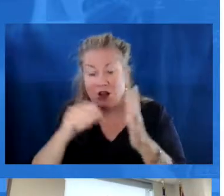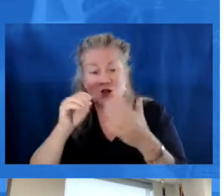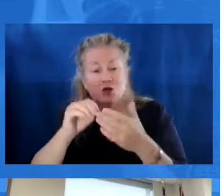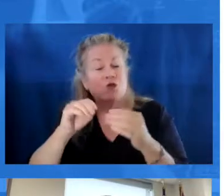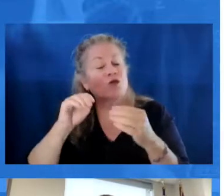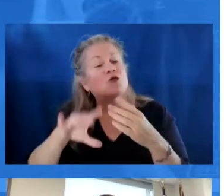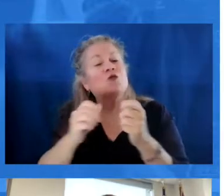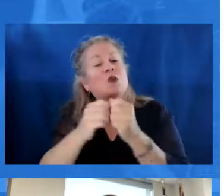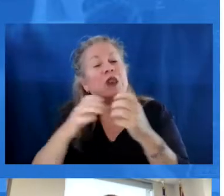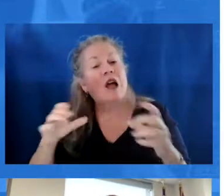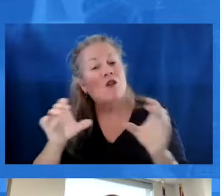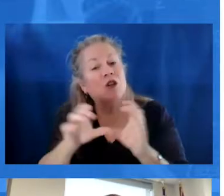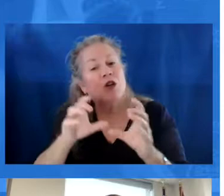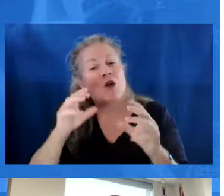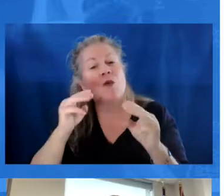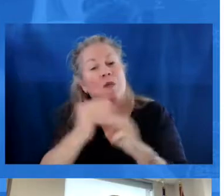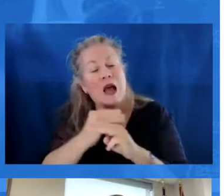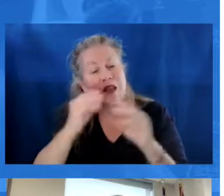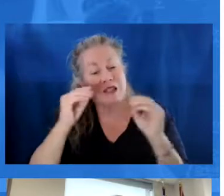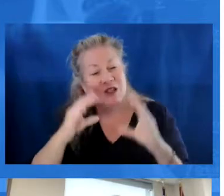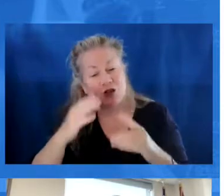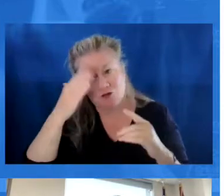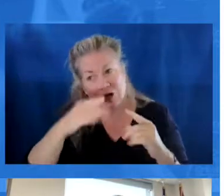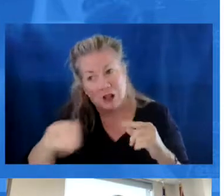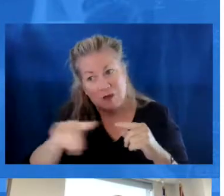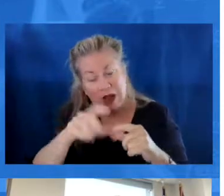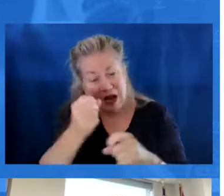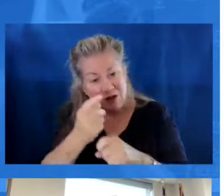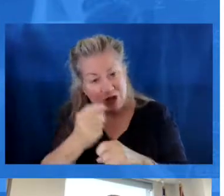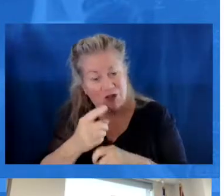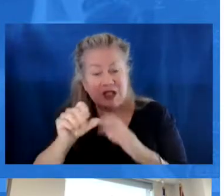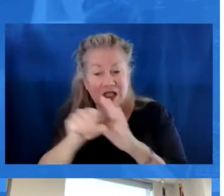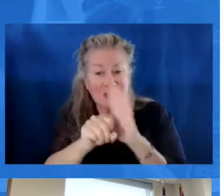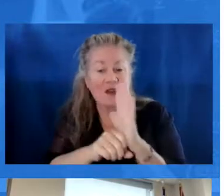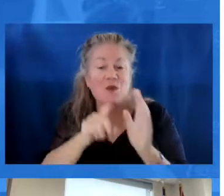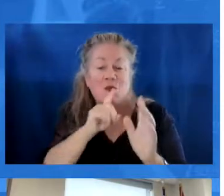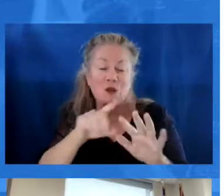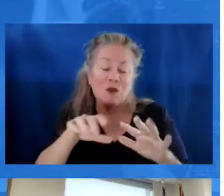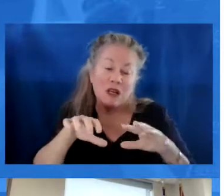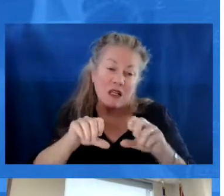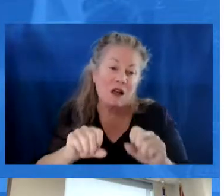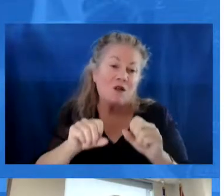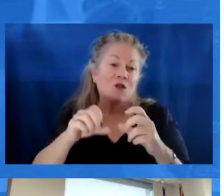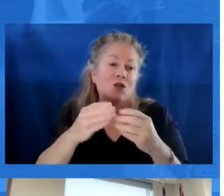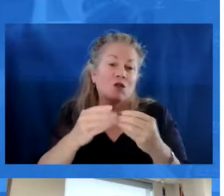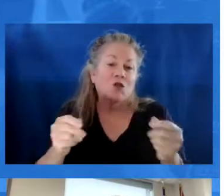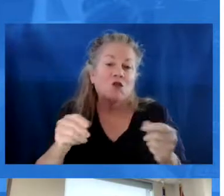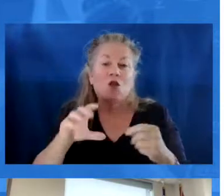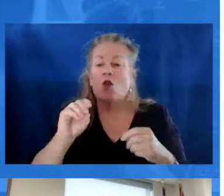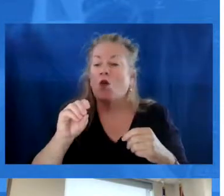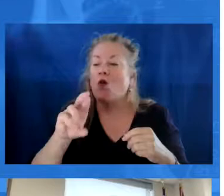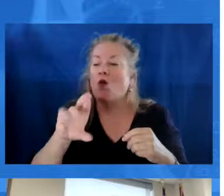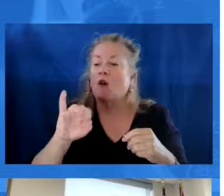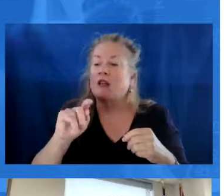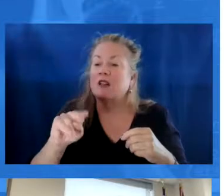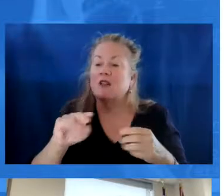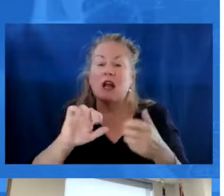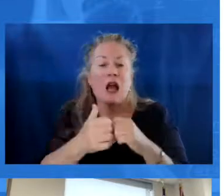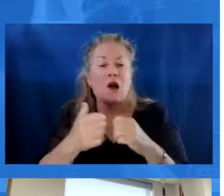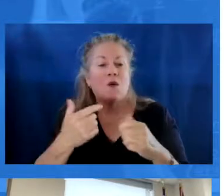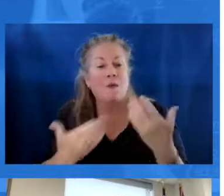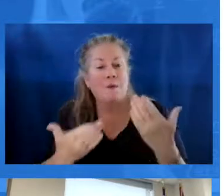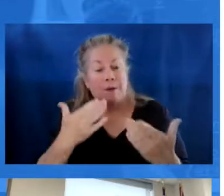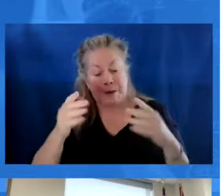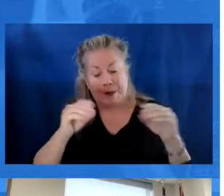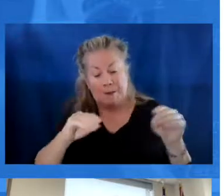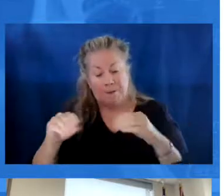10,000 students without a credentialed math teacher in front of them each and every year. So as a state, we really wanted to tackle a solutions orientation around